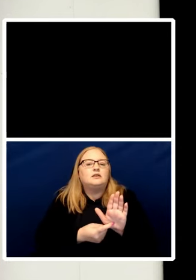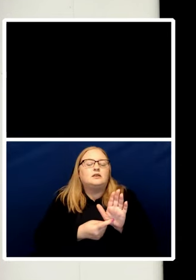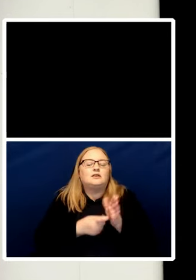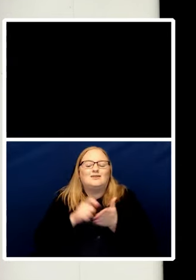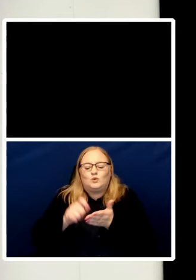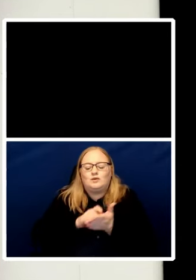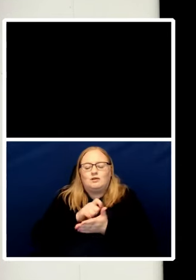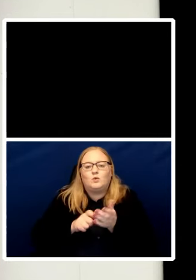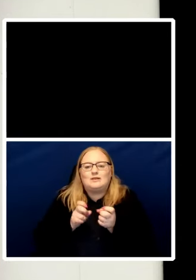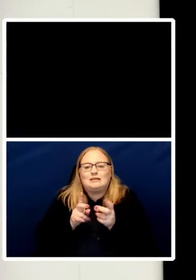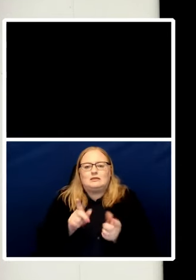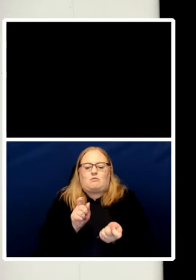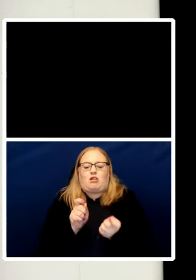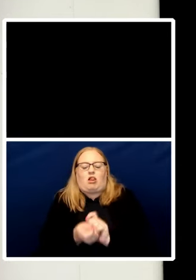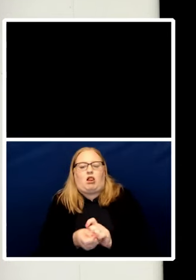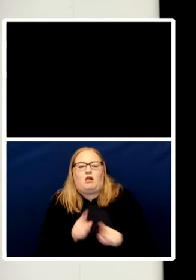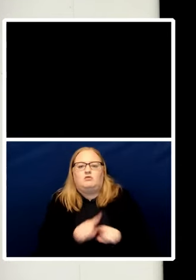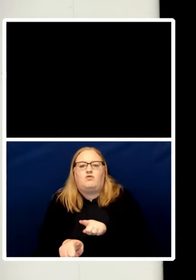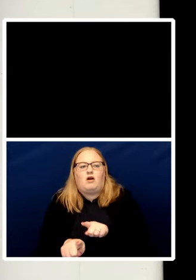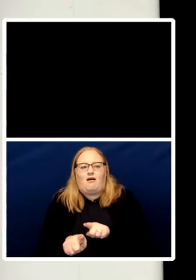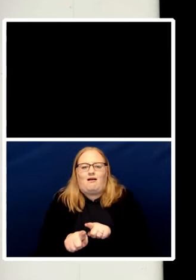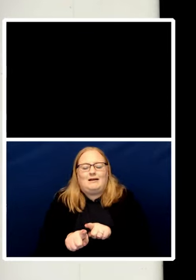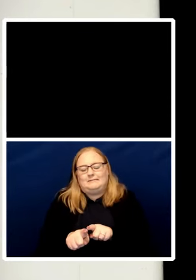to us all the human rights thing